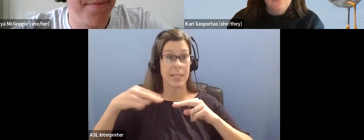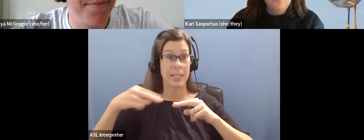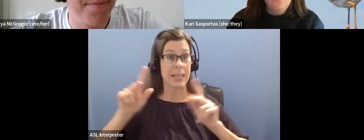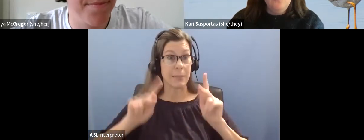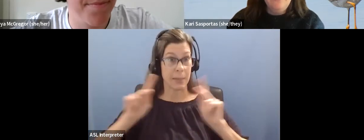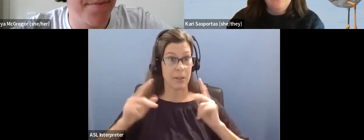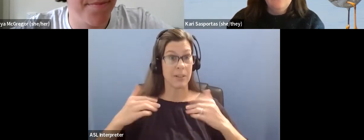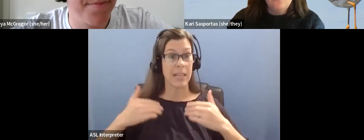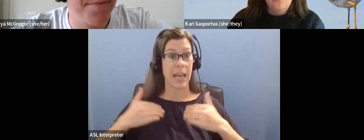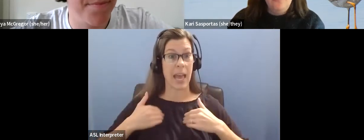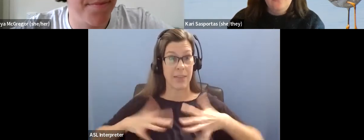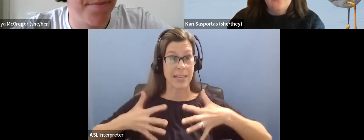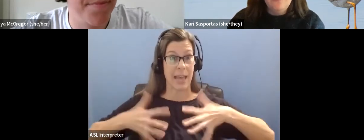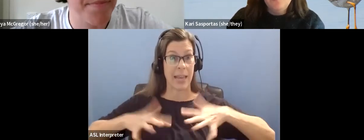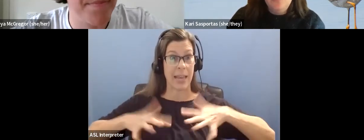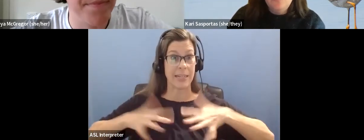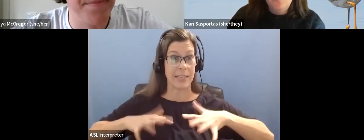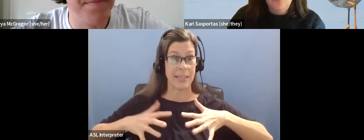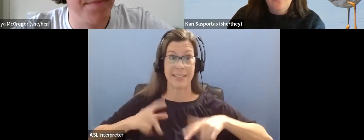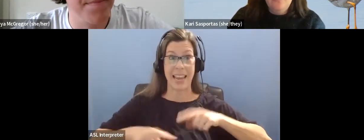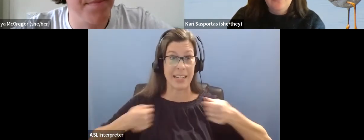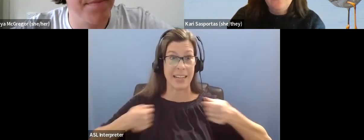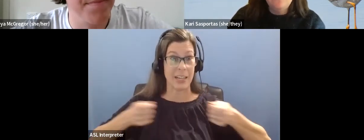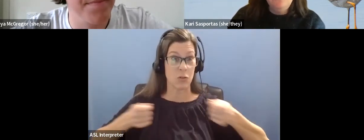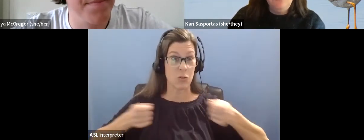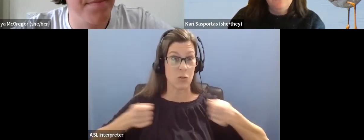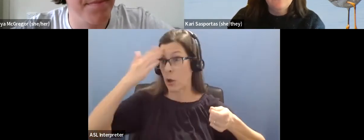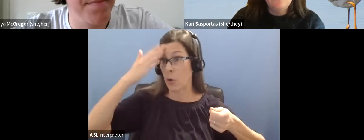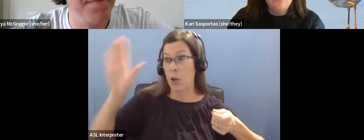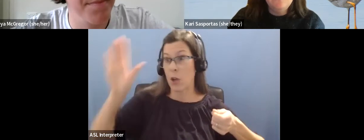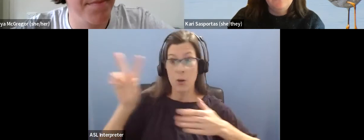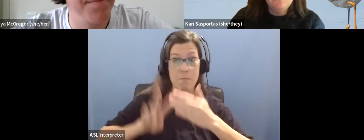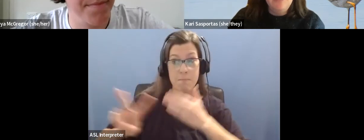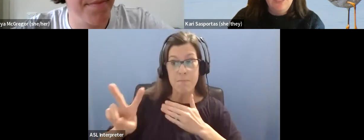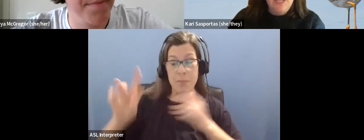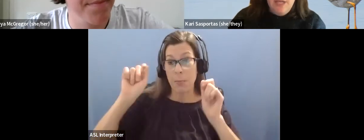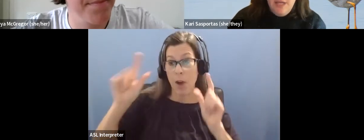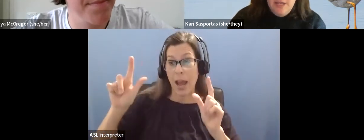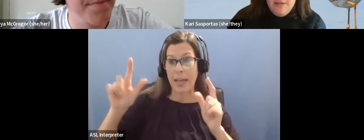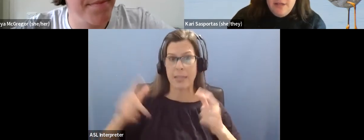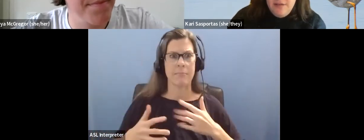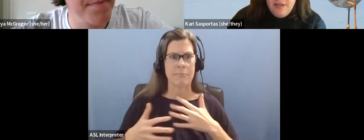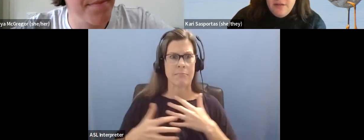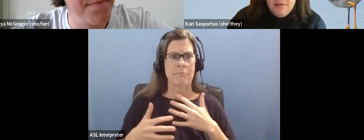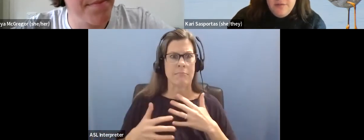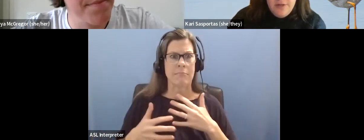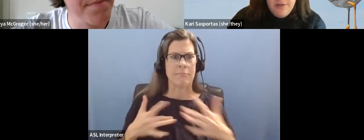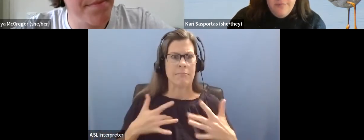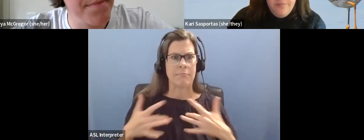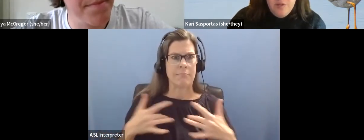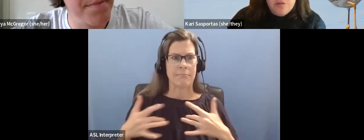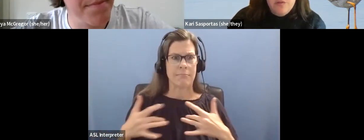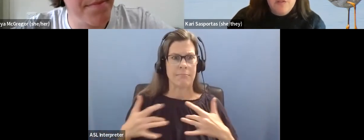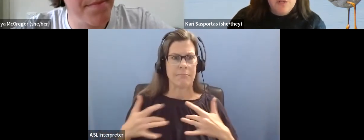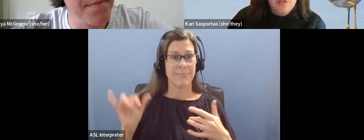we can't control or things we just don't know uncertainty or surprises. And, and I think, um,